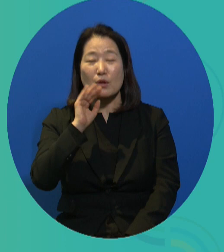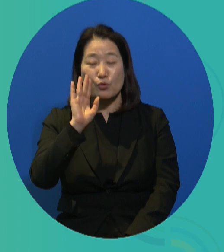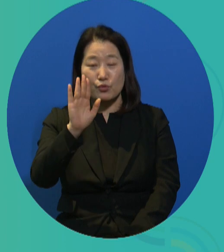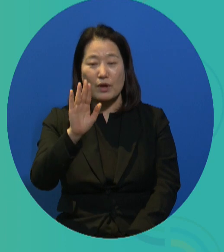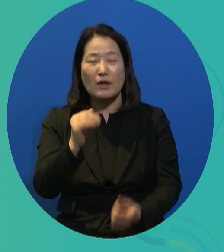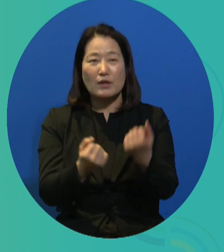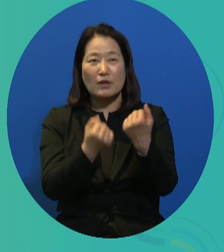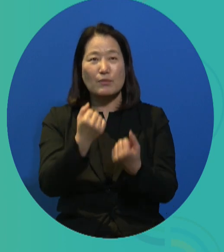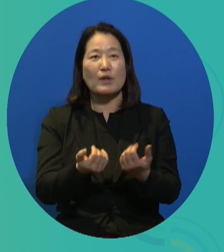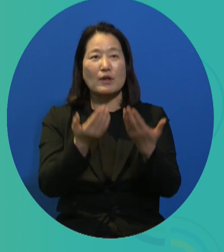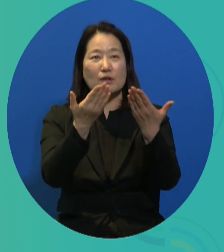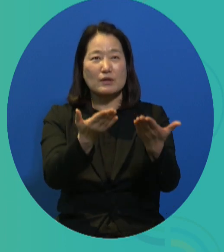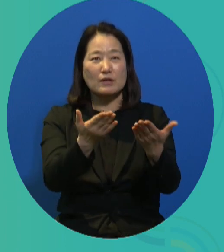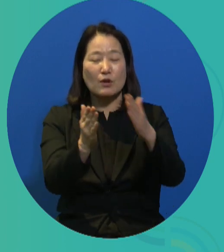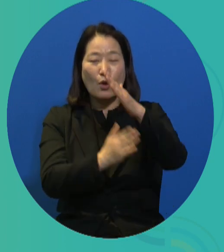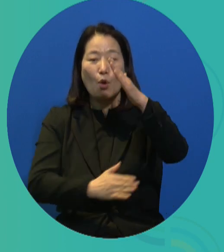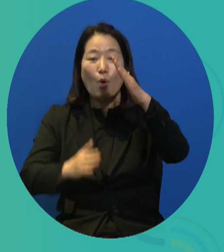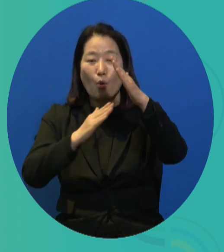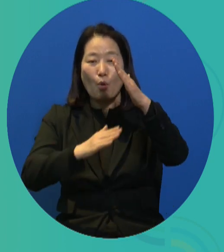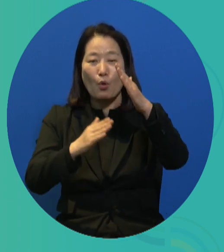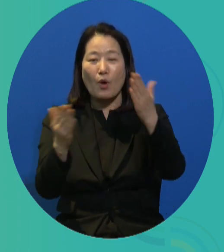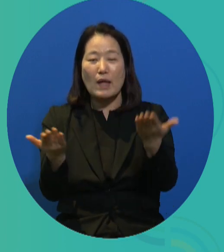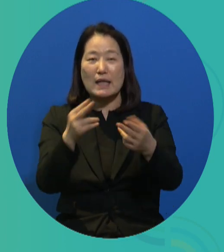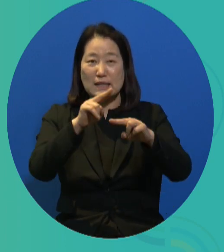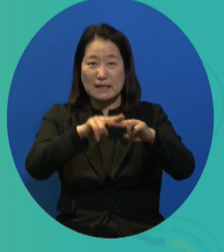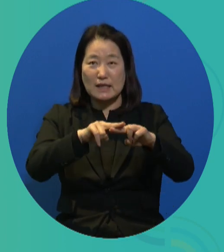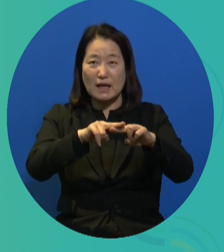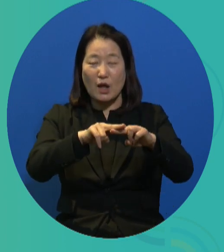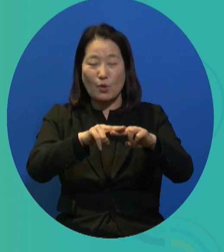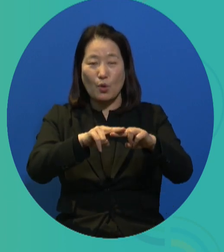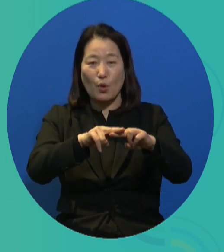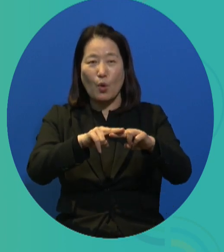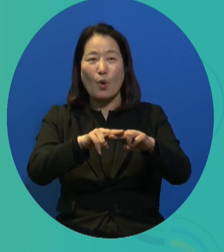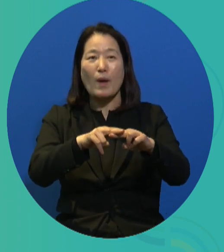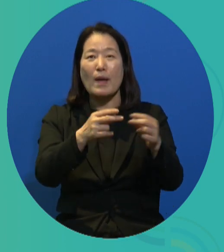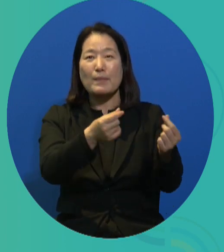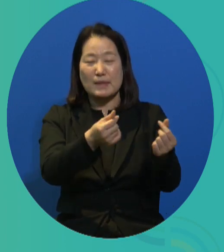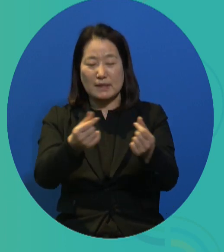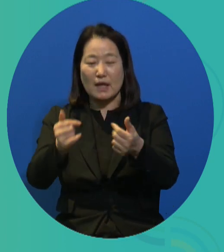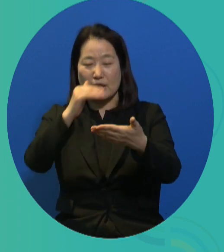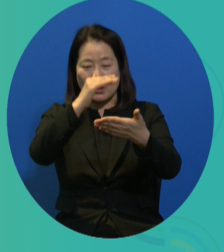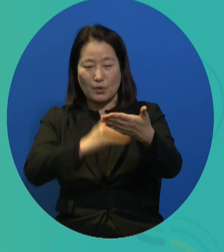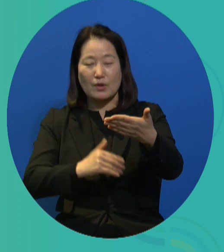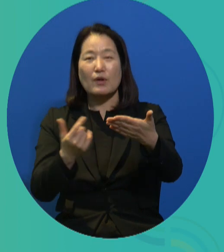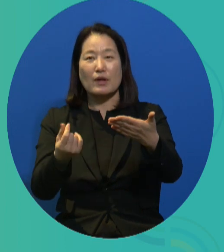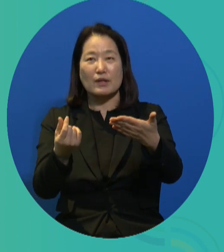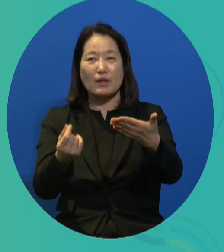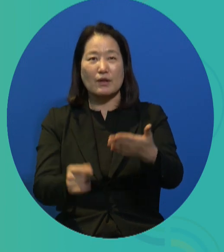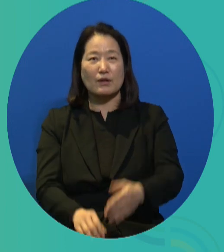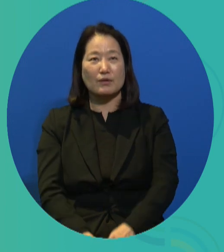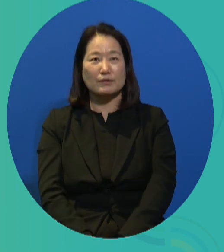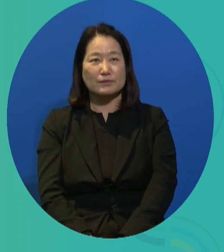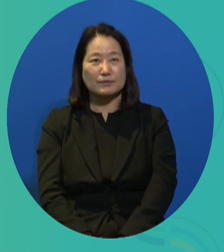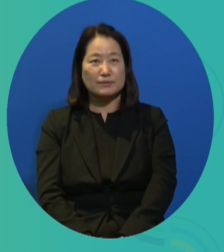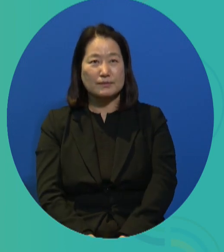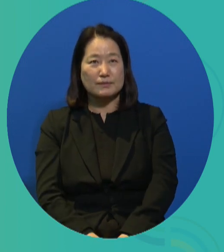I think that this is in line with the program that I'm going to introduce later on, Seoul's job placement program